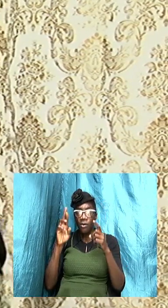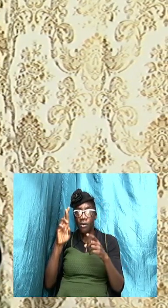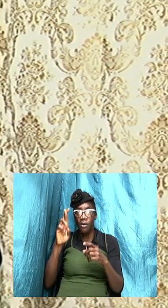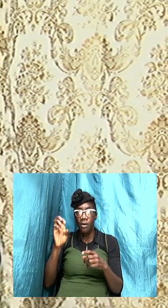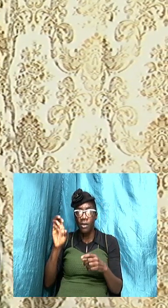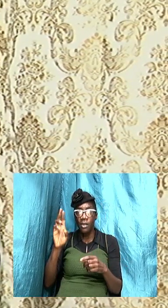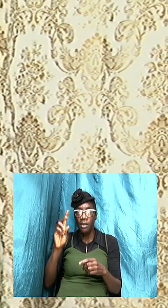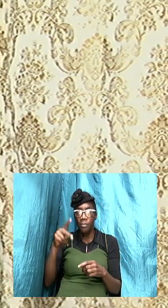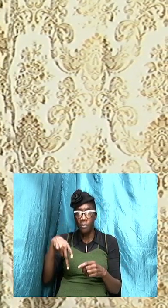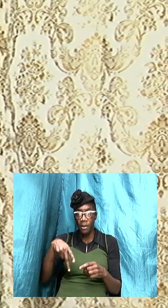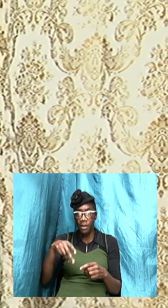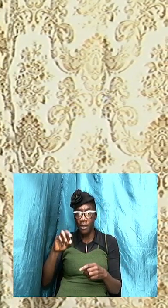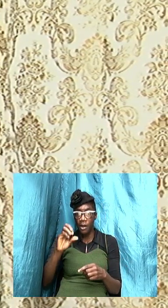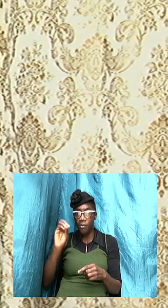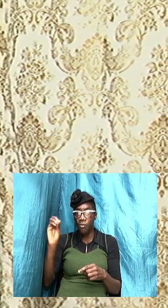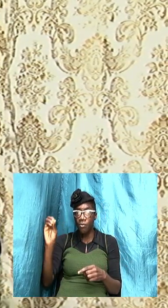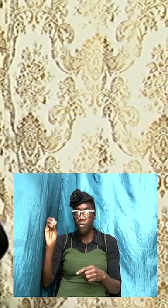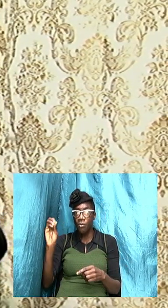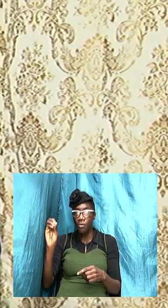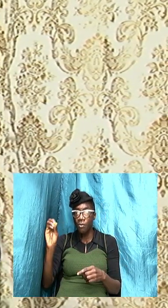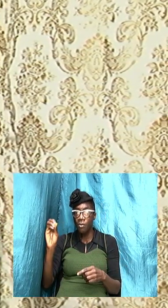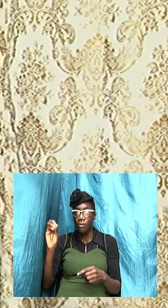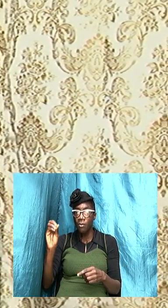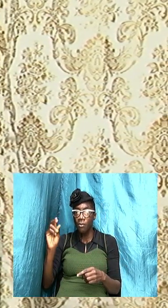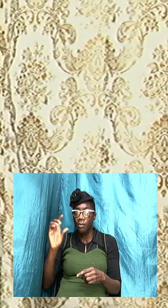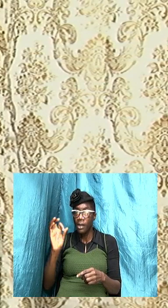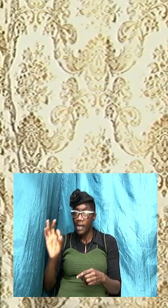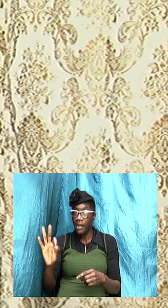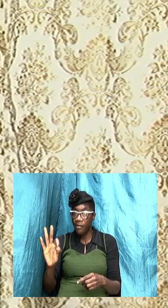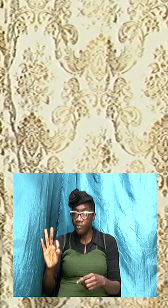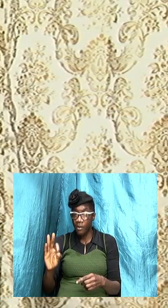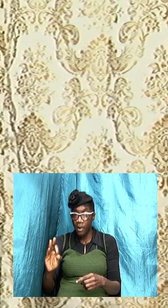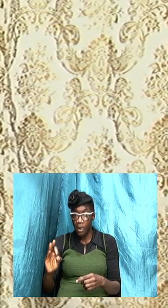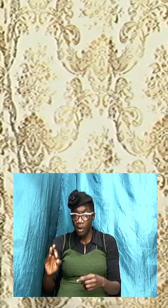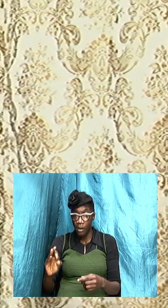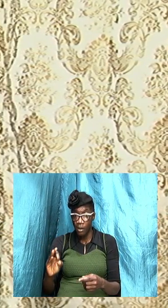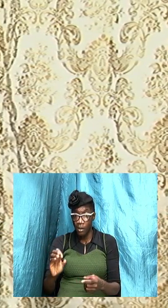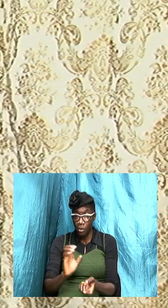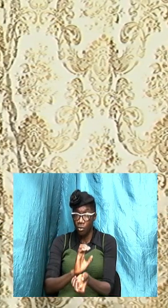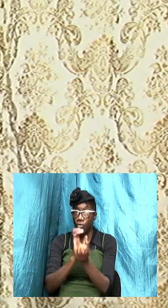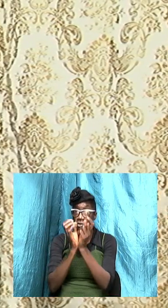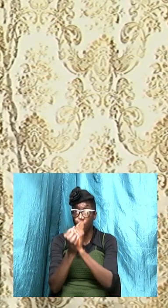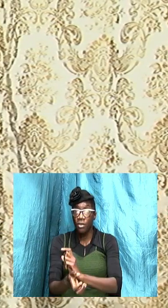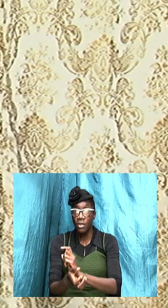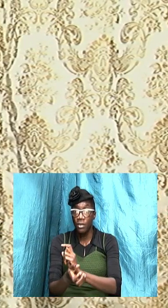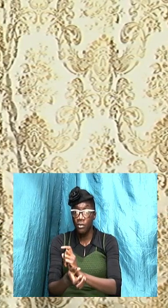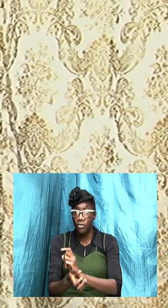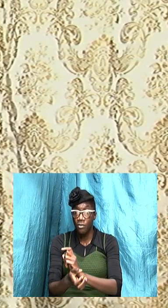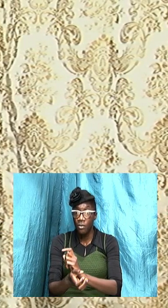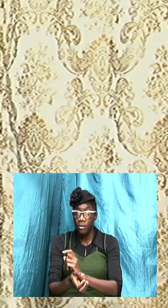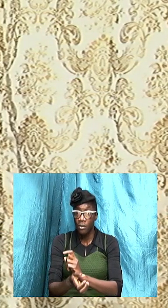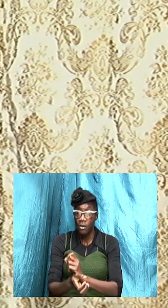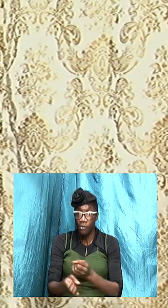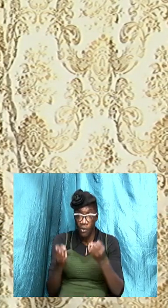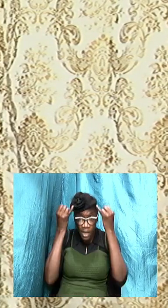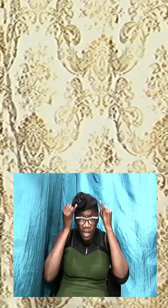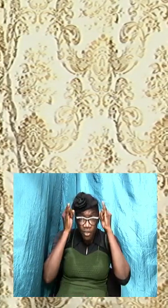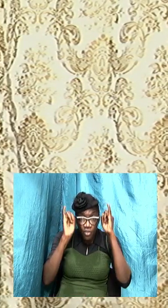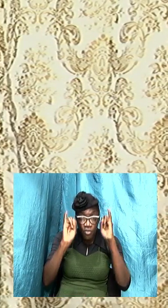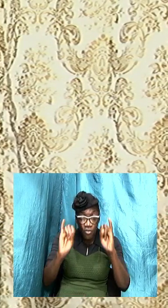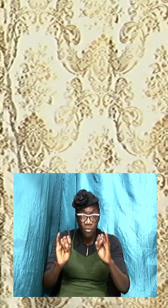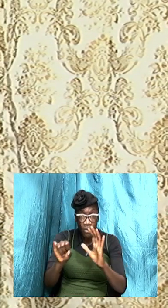for correction for instruction in righteousness we